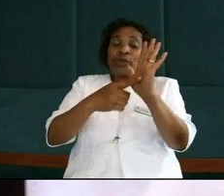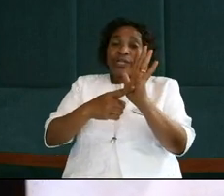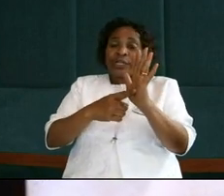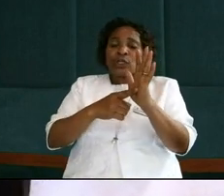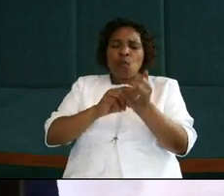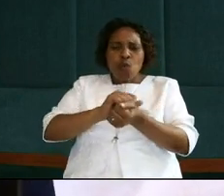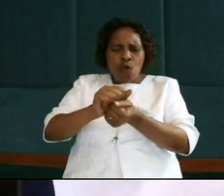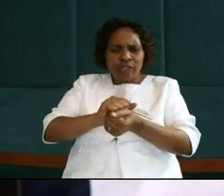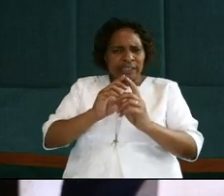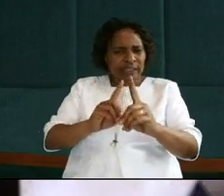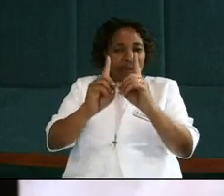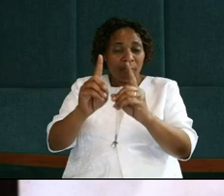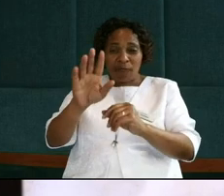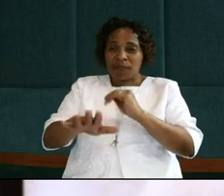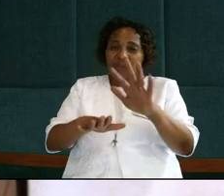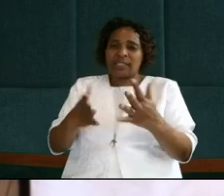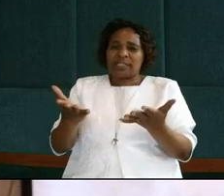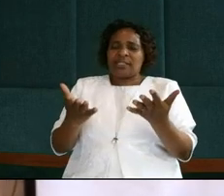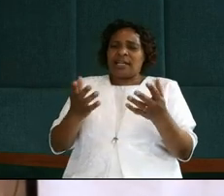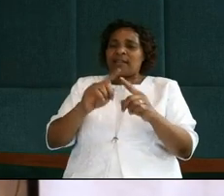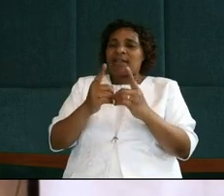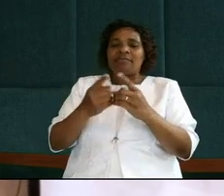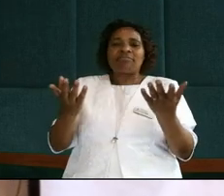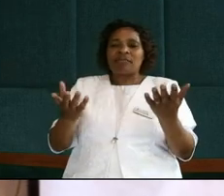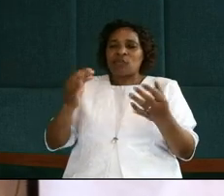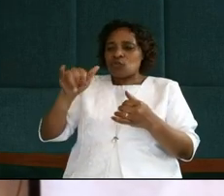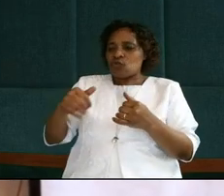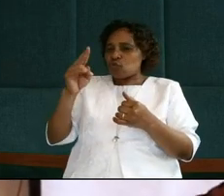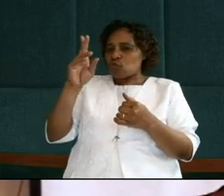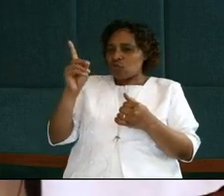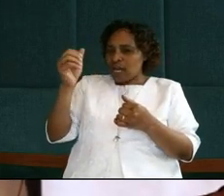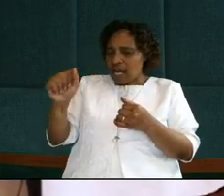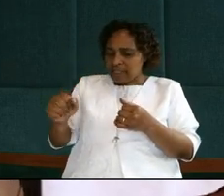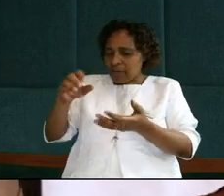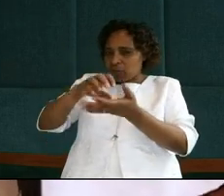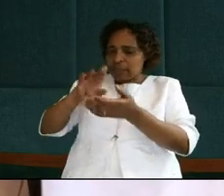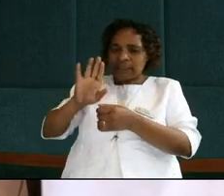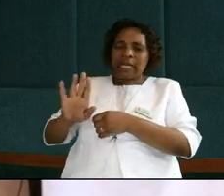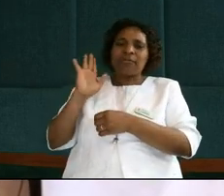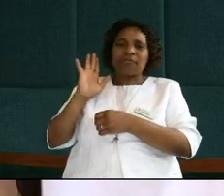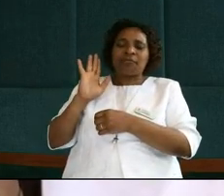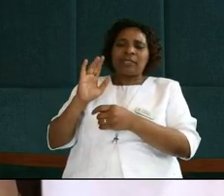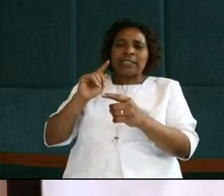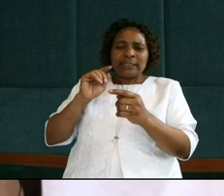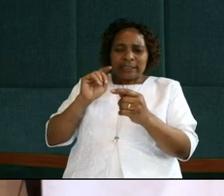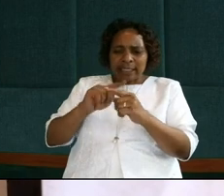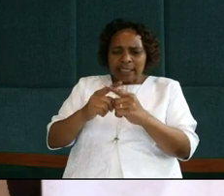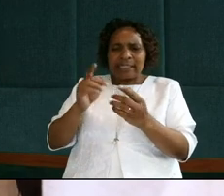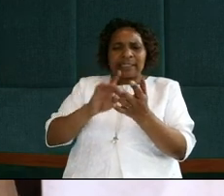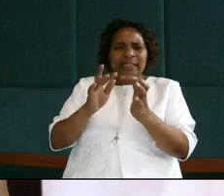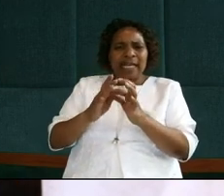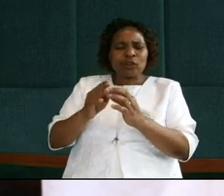his disciples' feet, and in the manner that Judas has possessed himself, Jesus has to wash Judas,